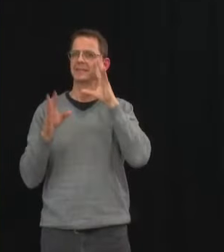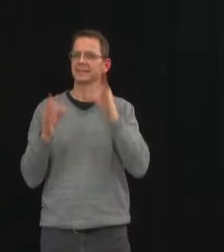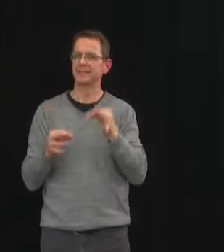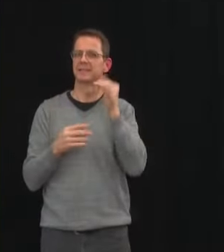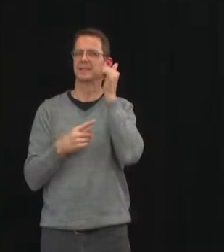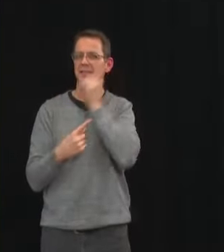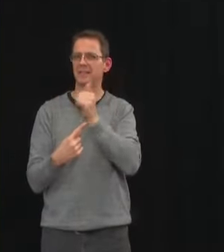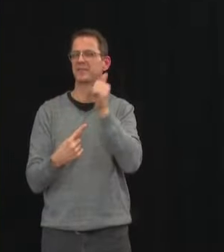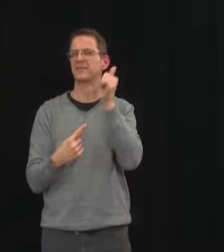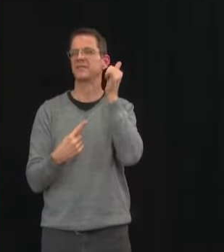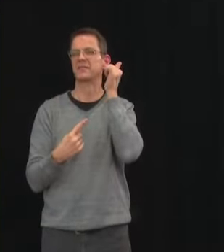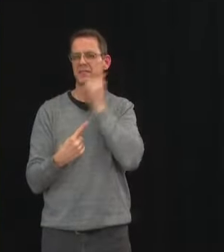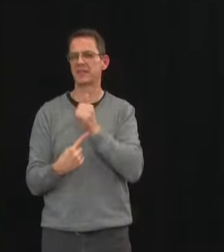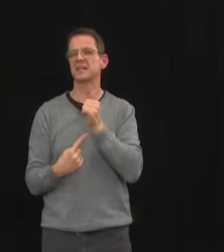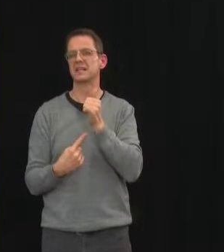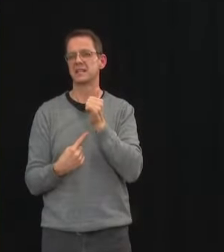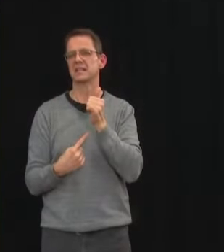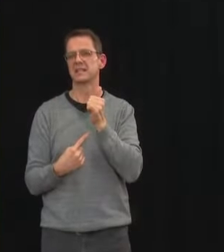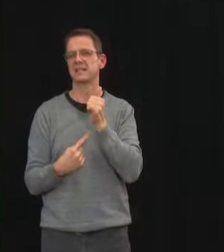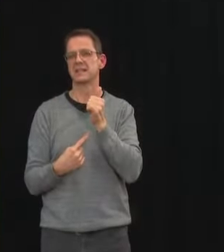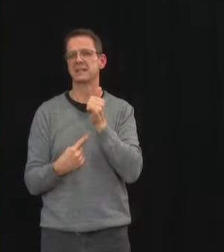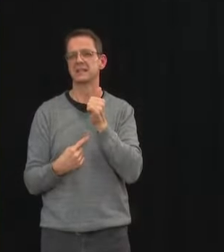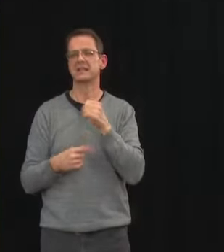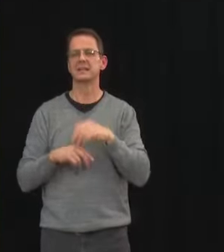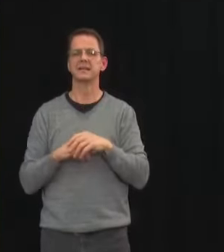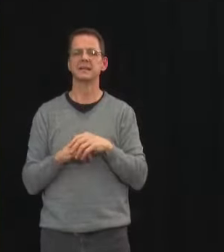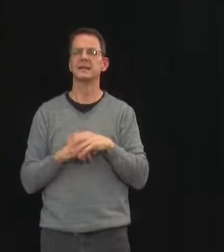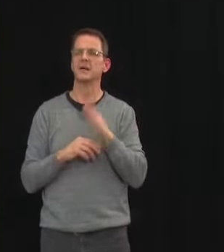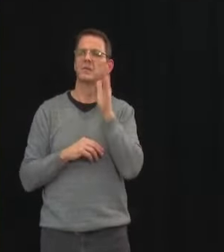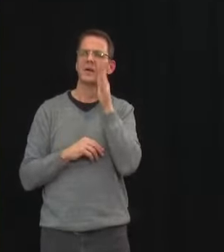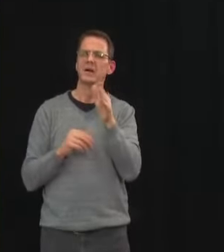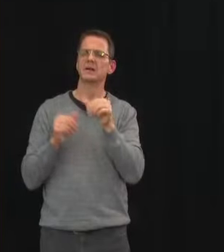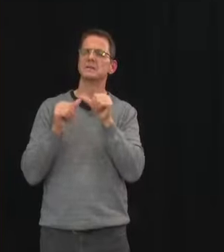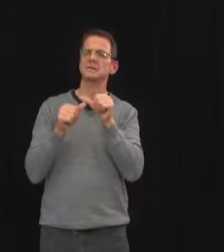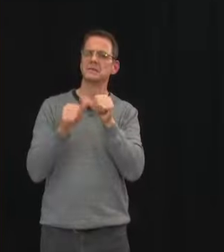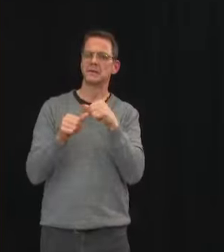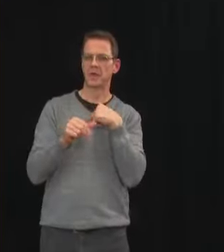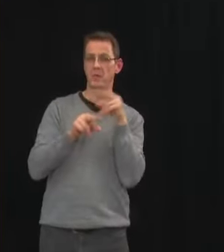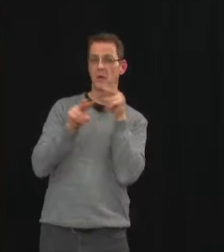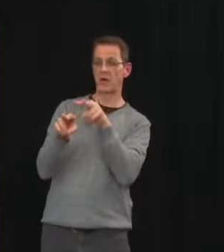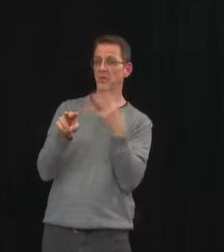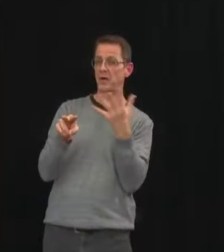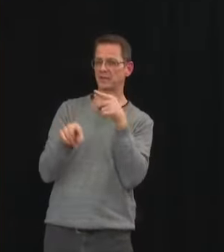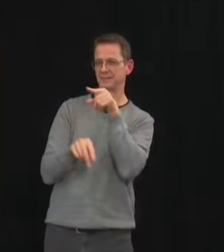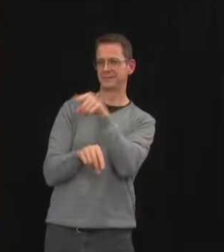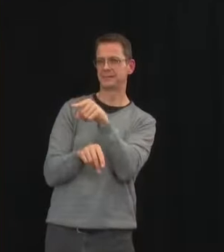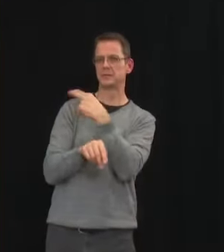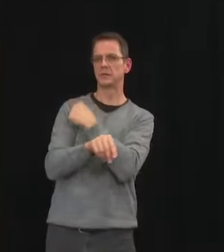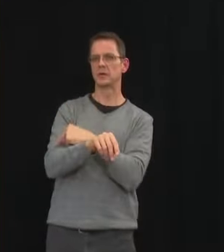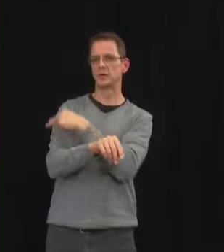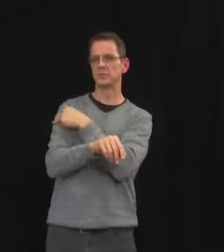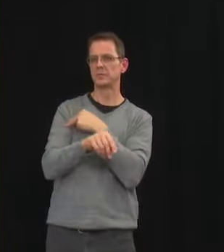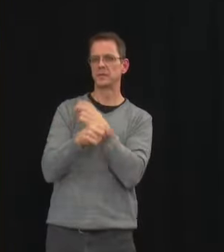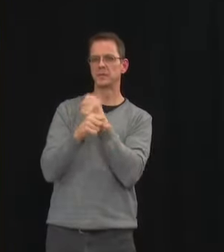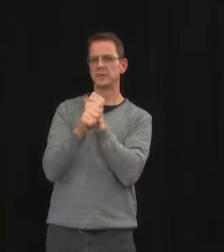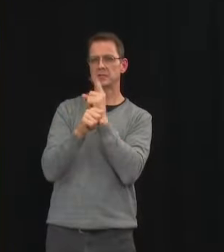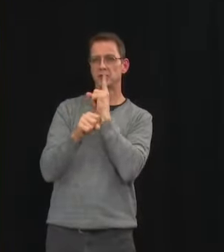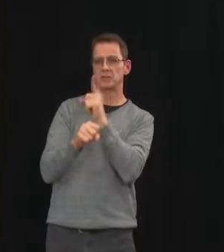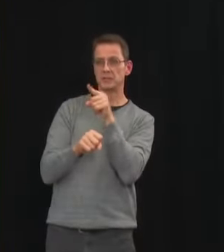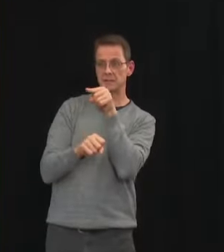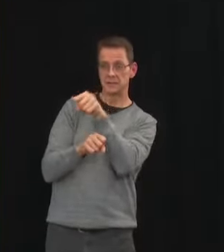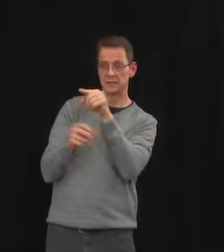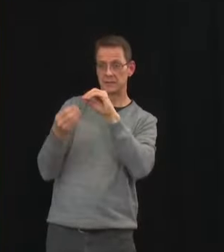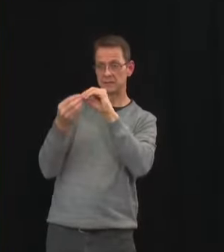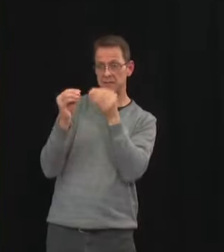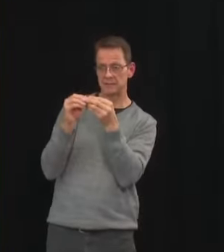continuing to trend downward and we'll also keep a close eye on our leading indicators of growth rate, new case numbers and positivity